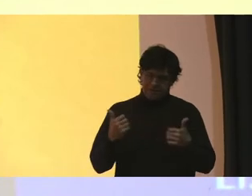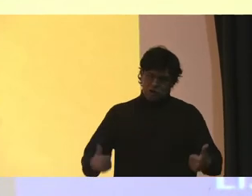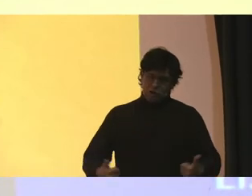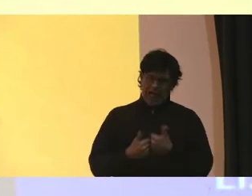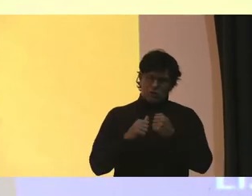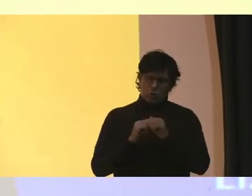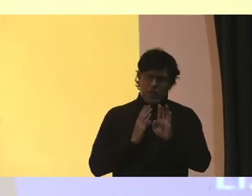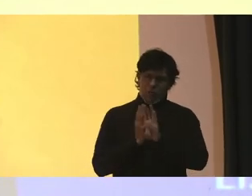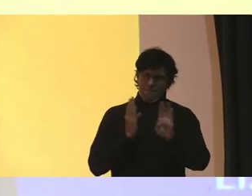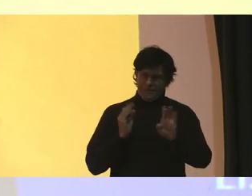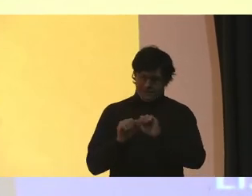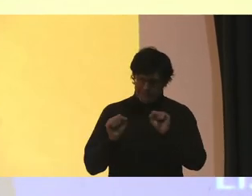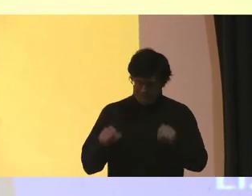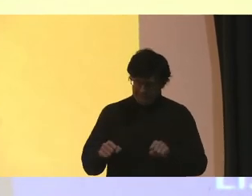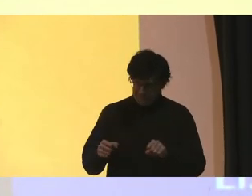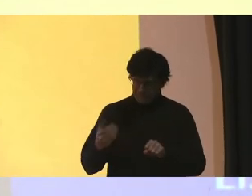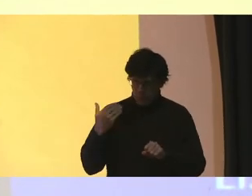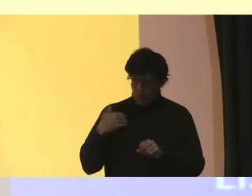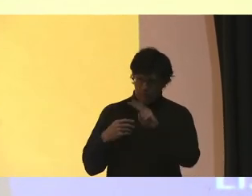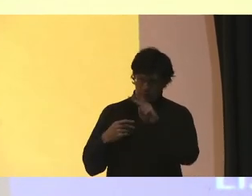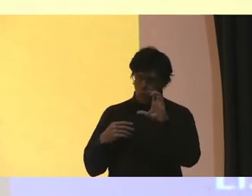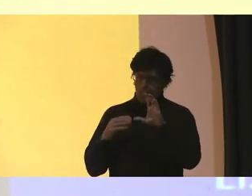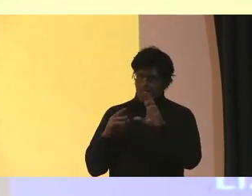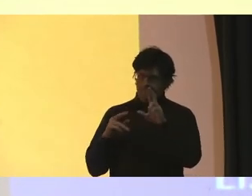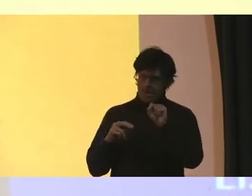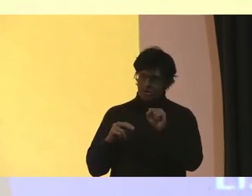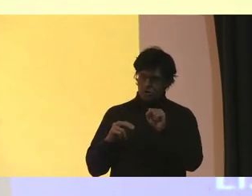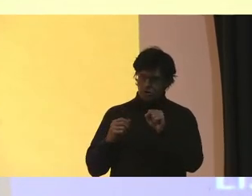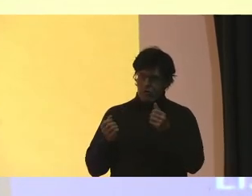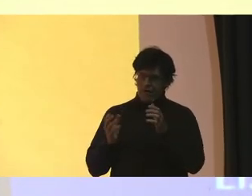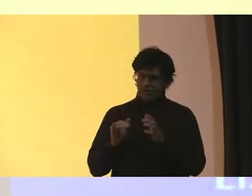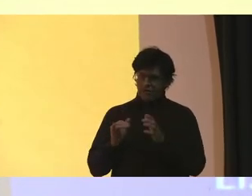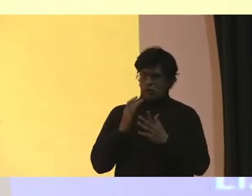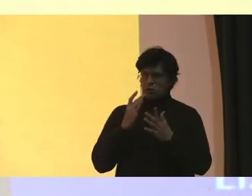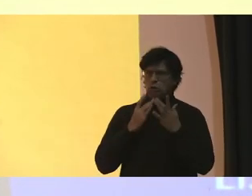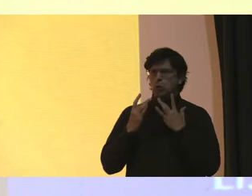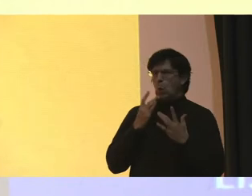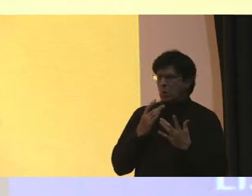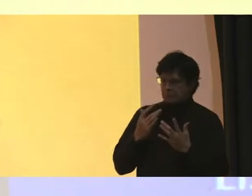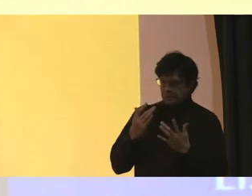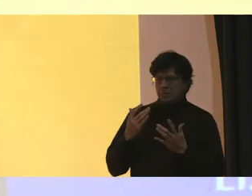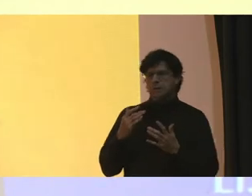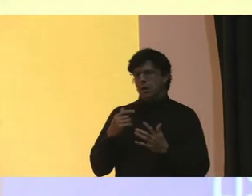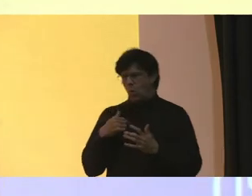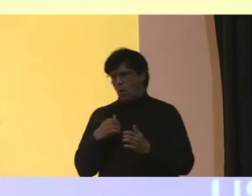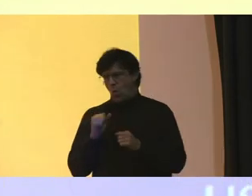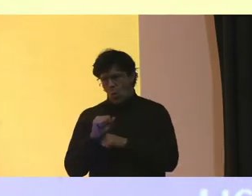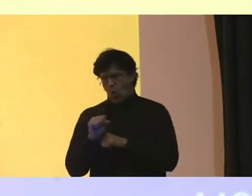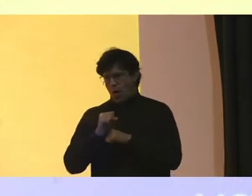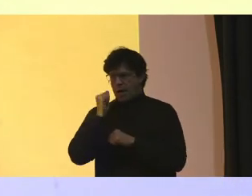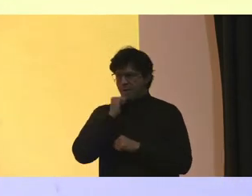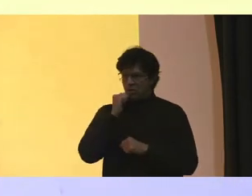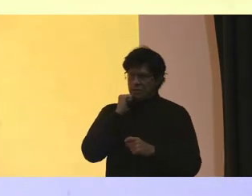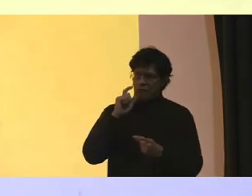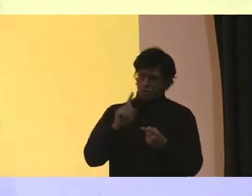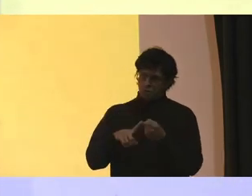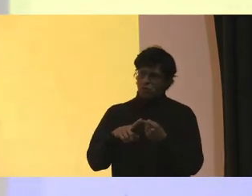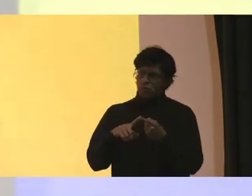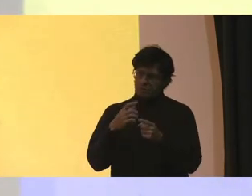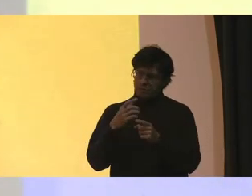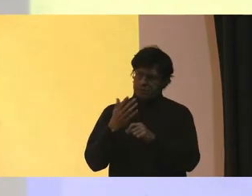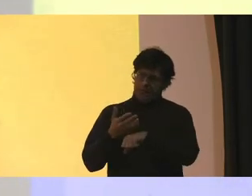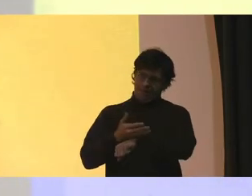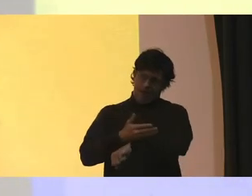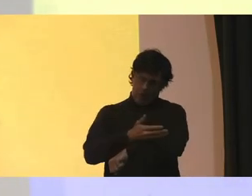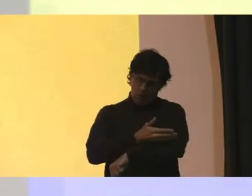buses knowing that we have 200 bus drivers that are short And we are working every day to get better